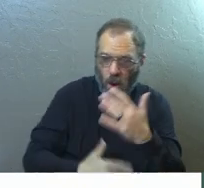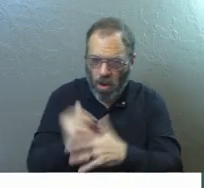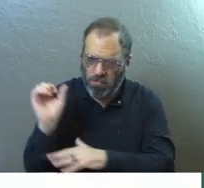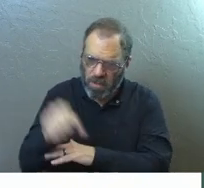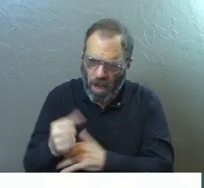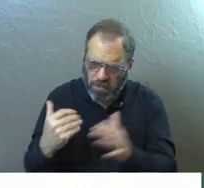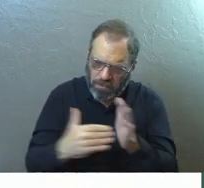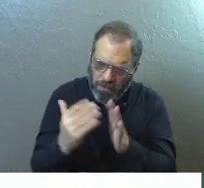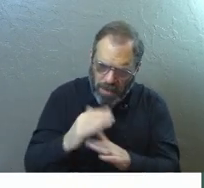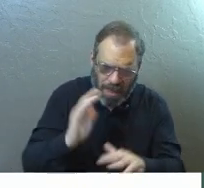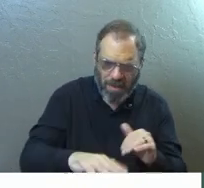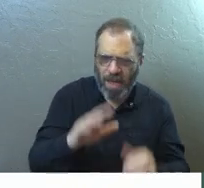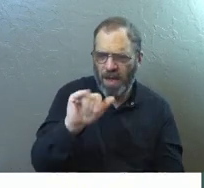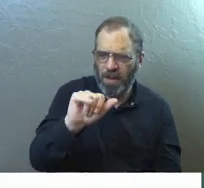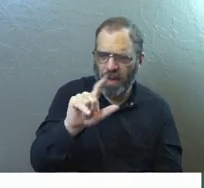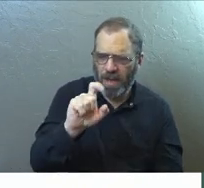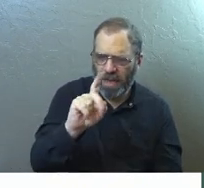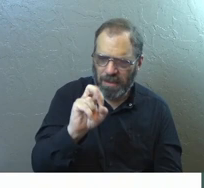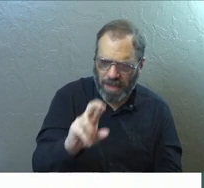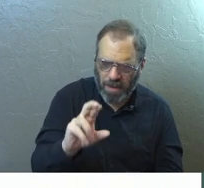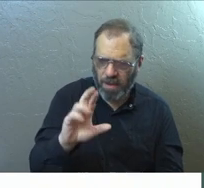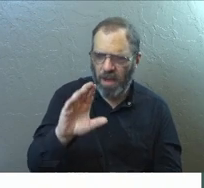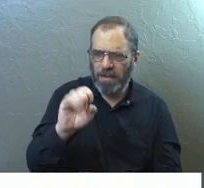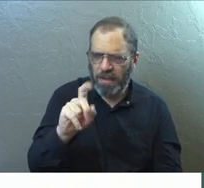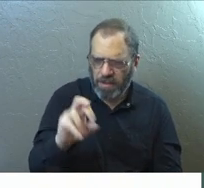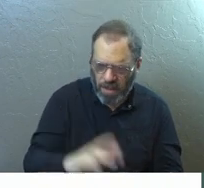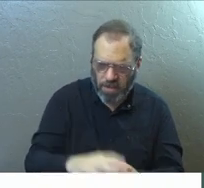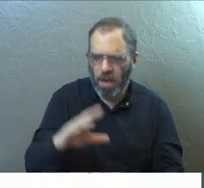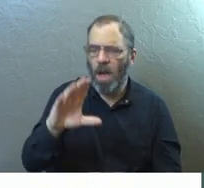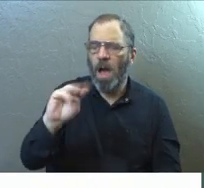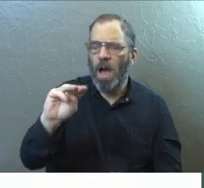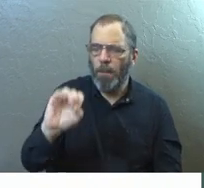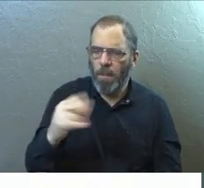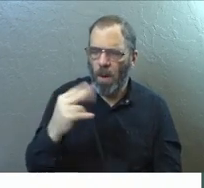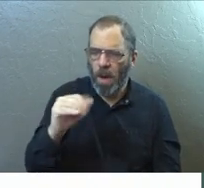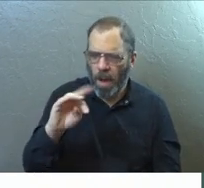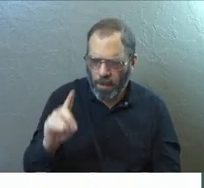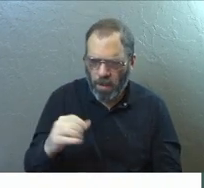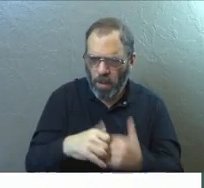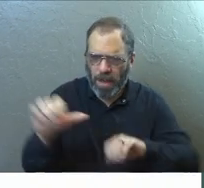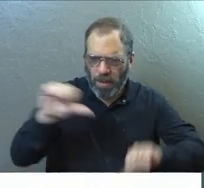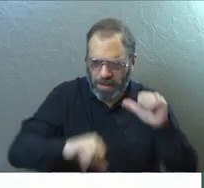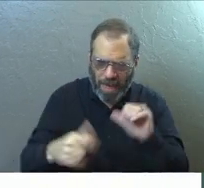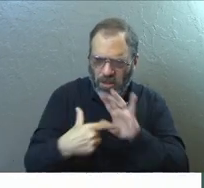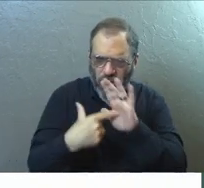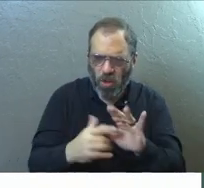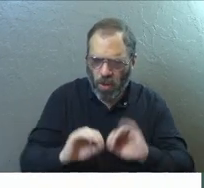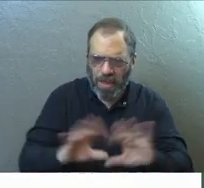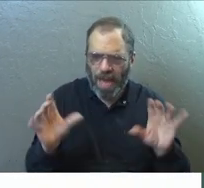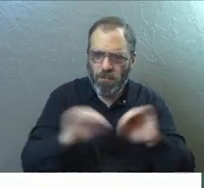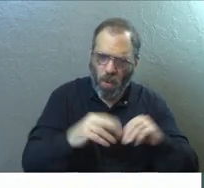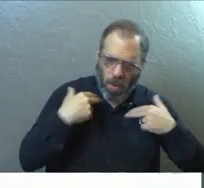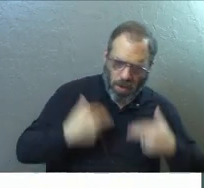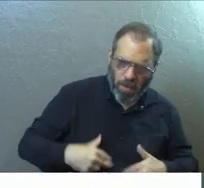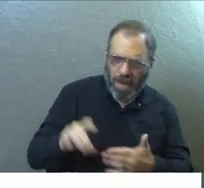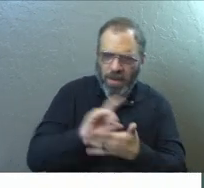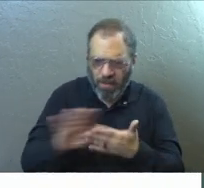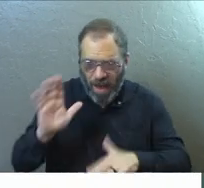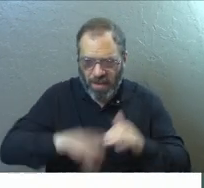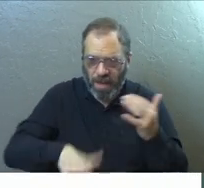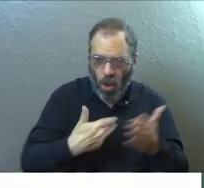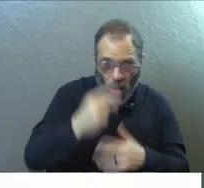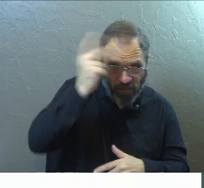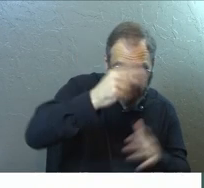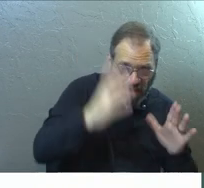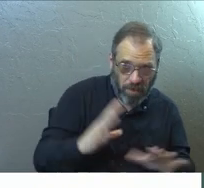conquered more millions than Alexander Caesar, Muhammad, and Napoleon. Without science and learning, he shed more light on things human and divine than